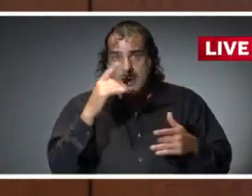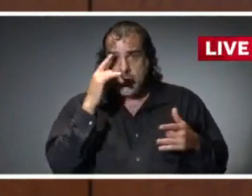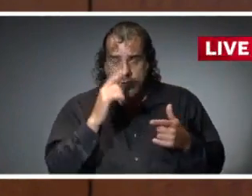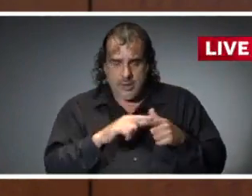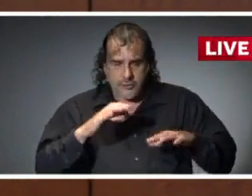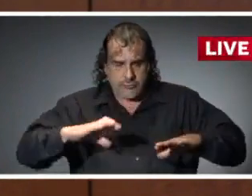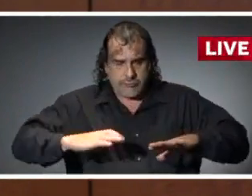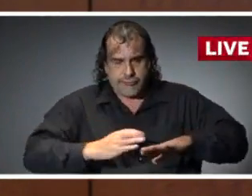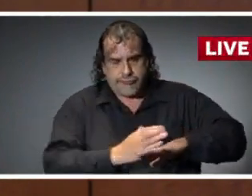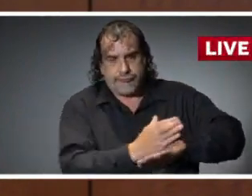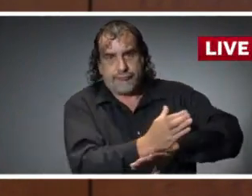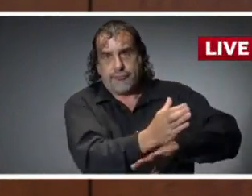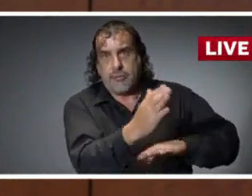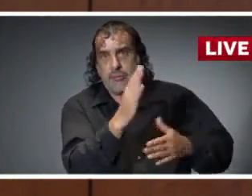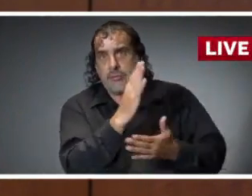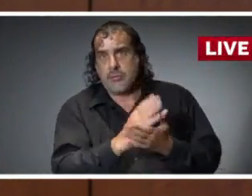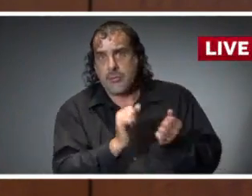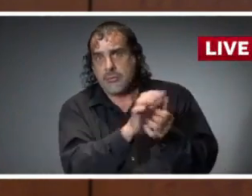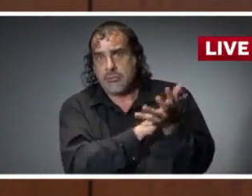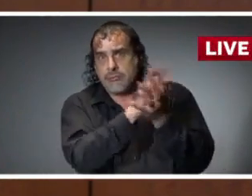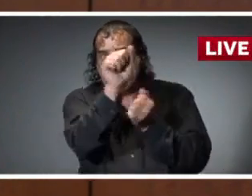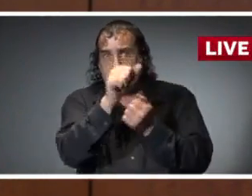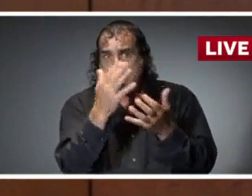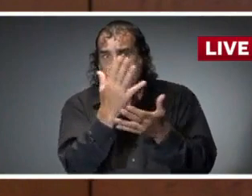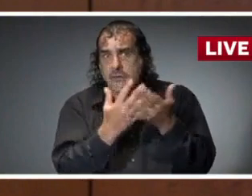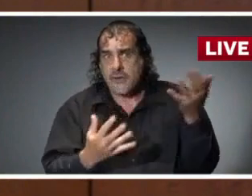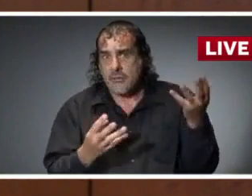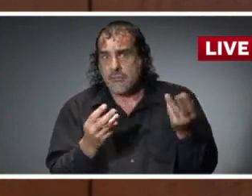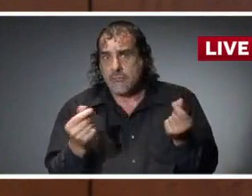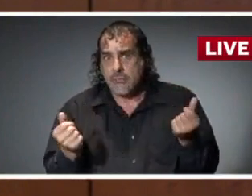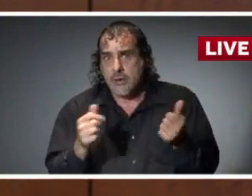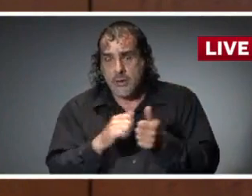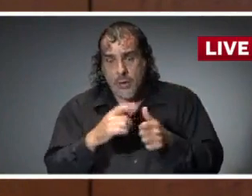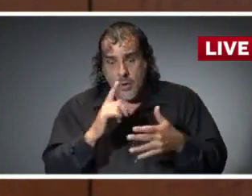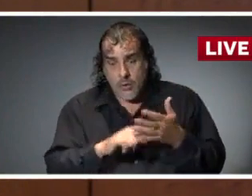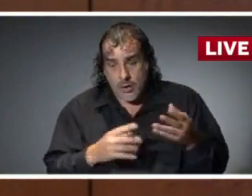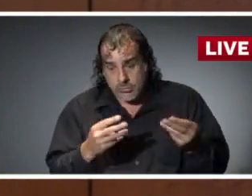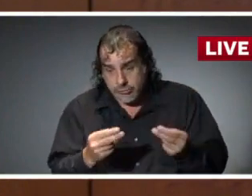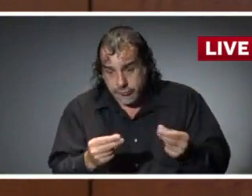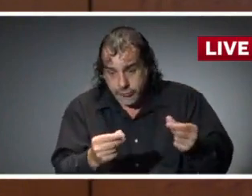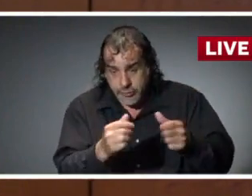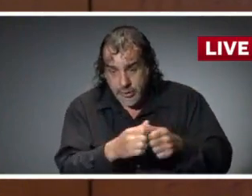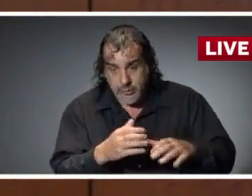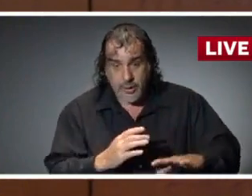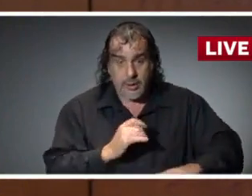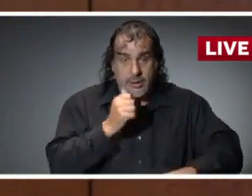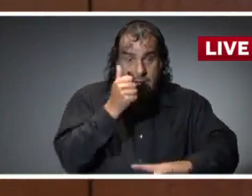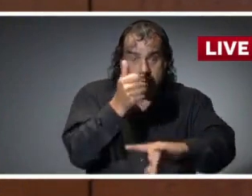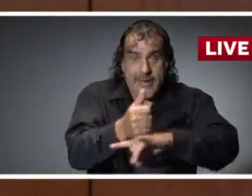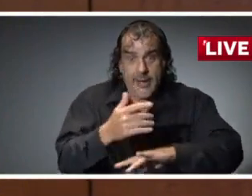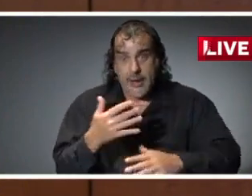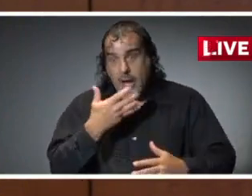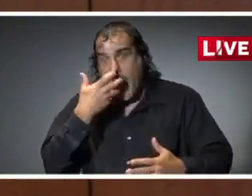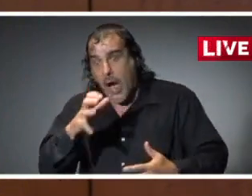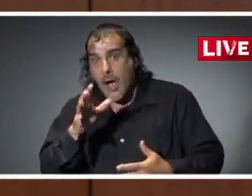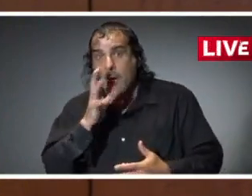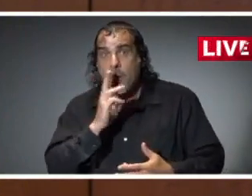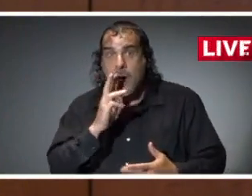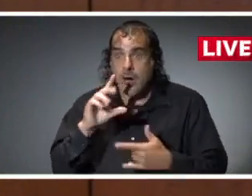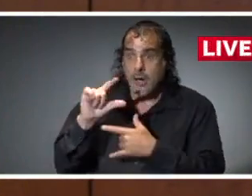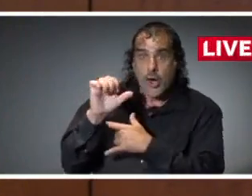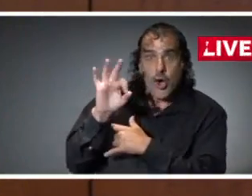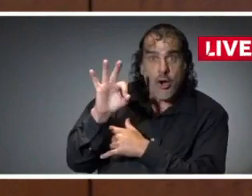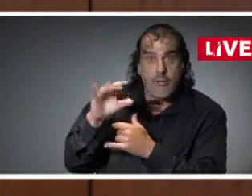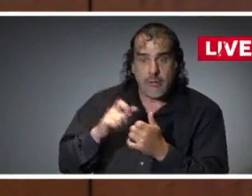as it goes across Mexico. What happens when it gets out in the Gulf is uncertain right now, but we're pretty certain given the